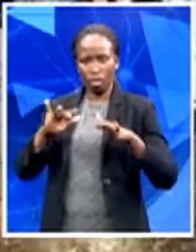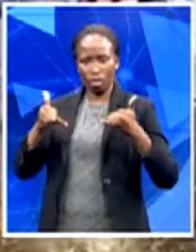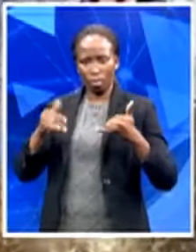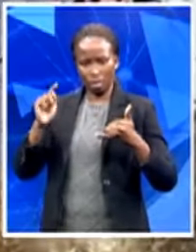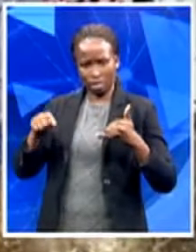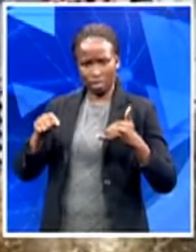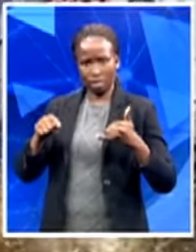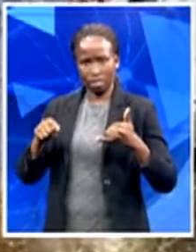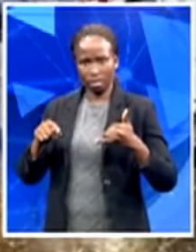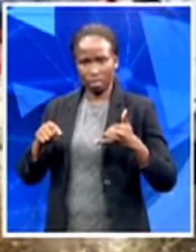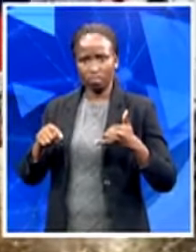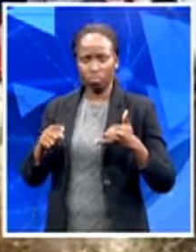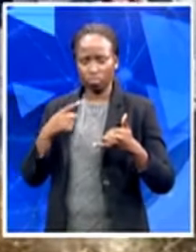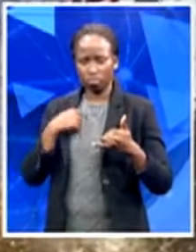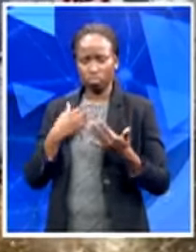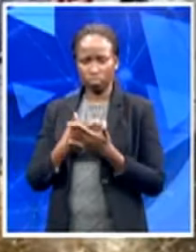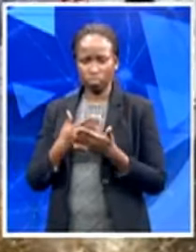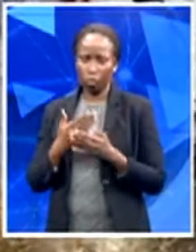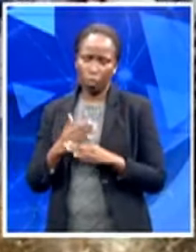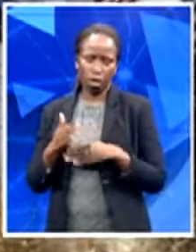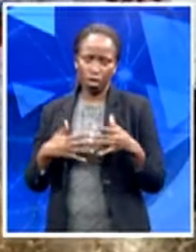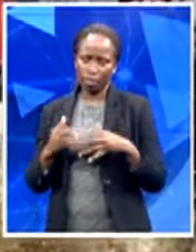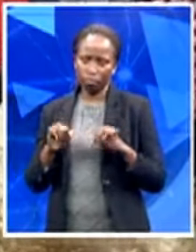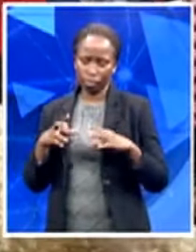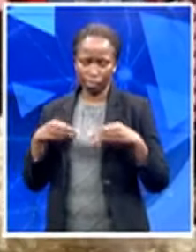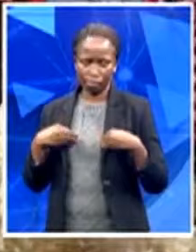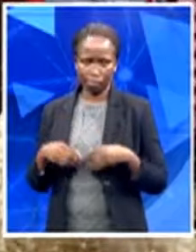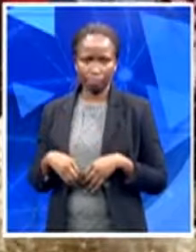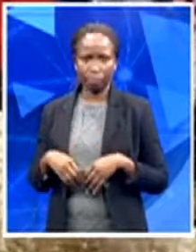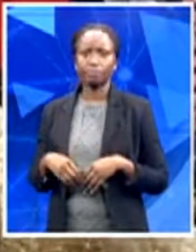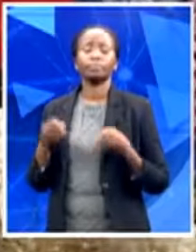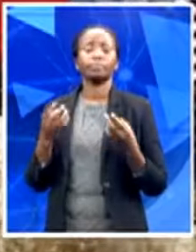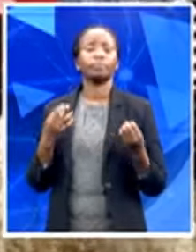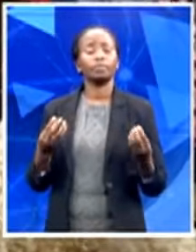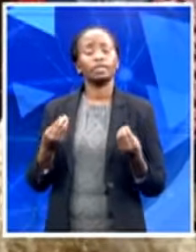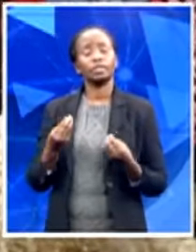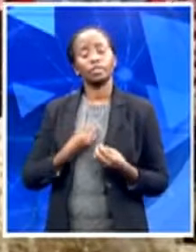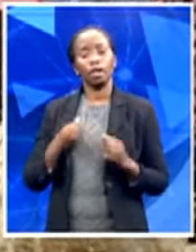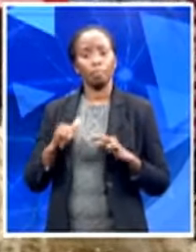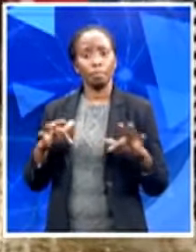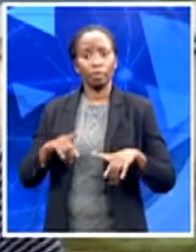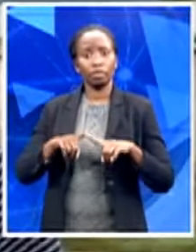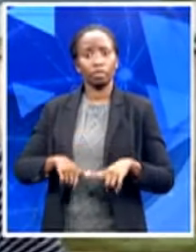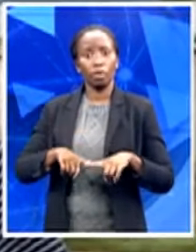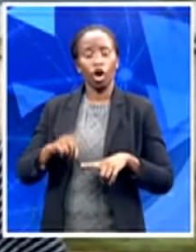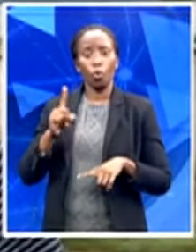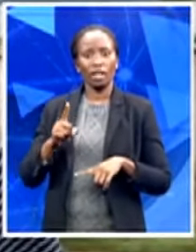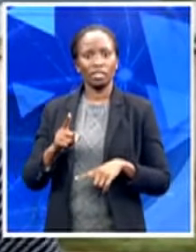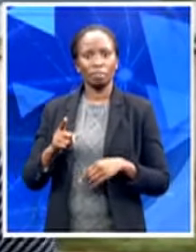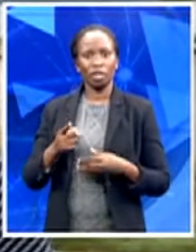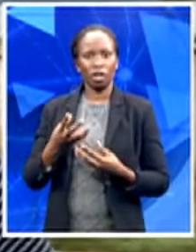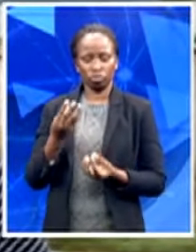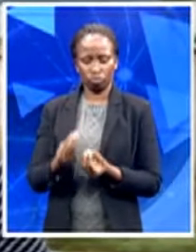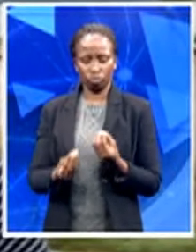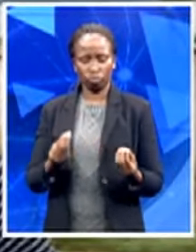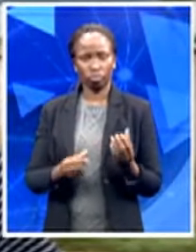Many young women from Cookhouse rely solely on their child support grants. What is very common in Cookhouse is seeing